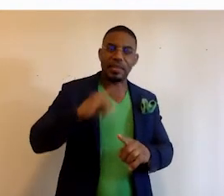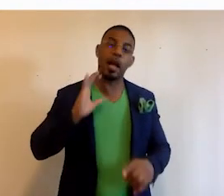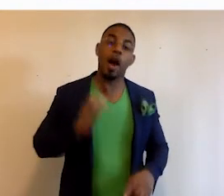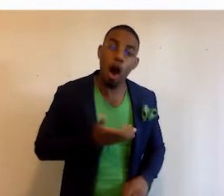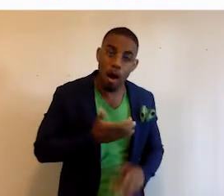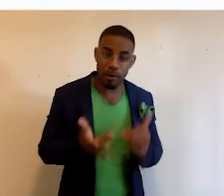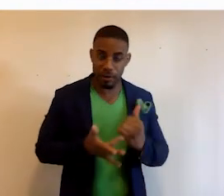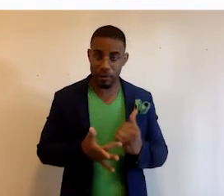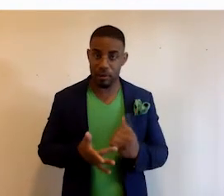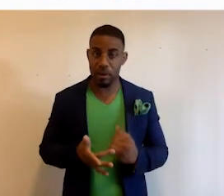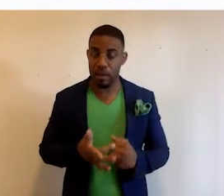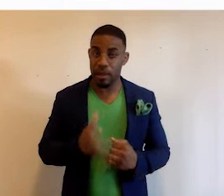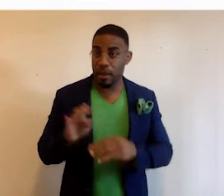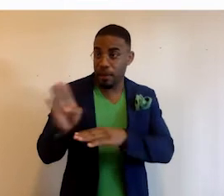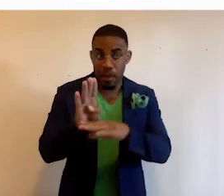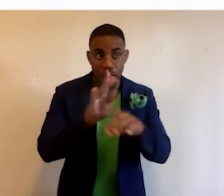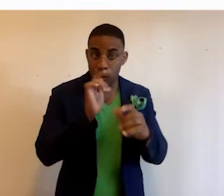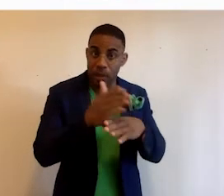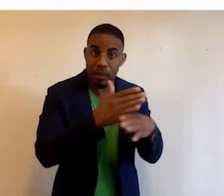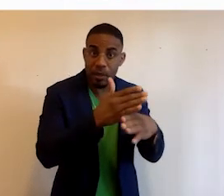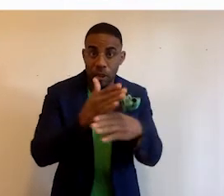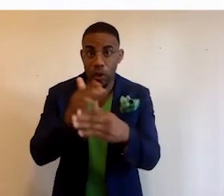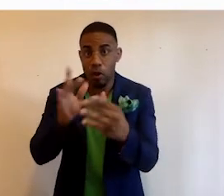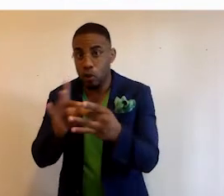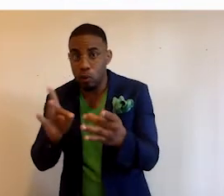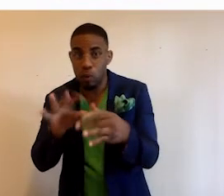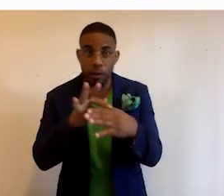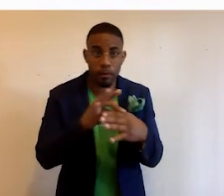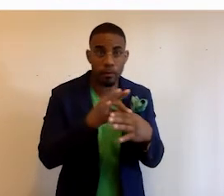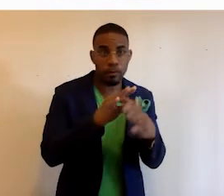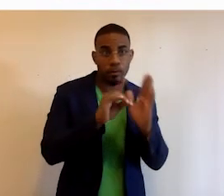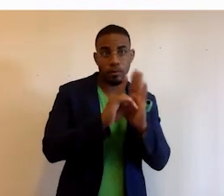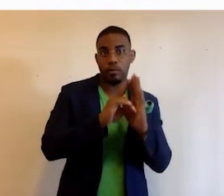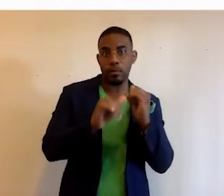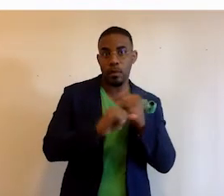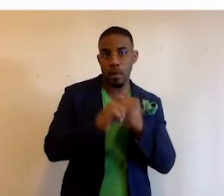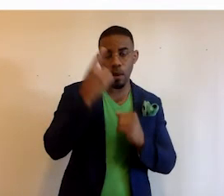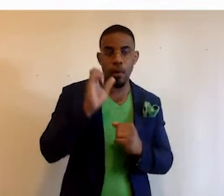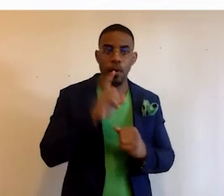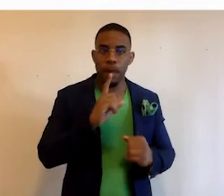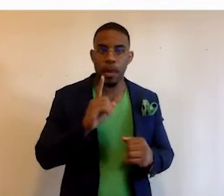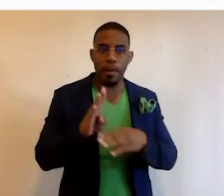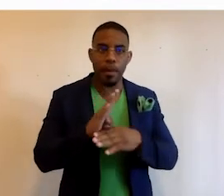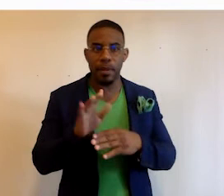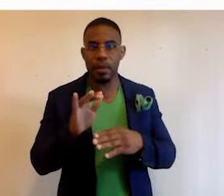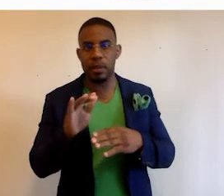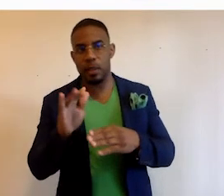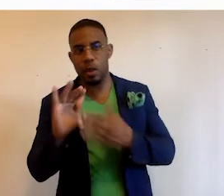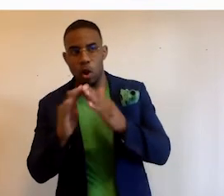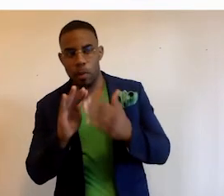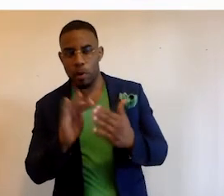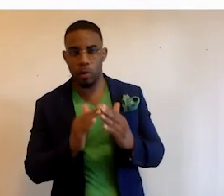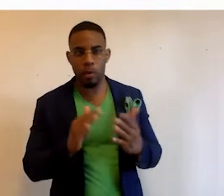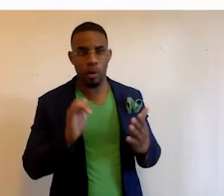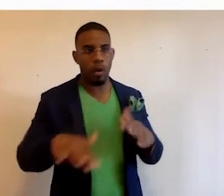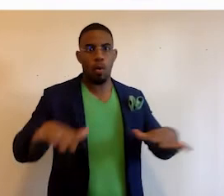technology and the businesses that you'll be sharing news and content and displaying ads for will be businesses in urban communities